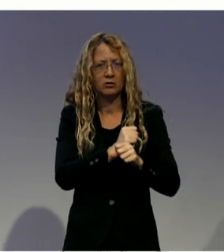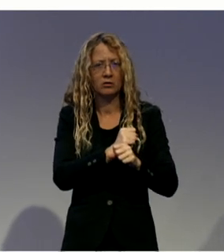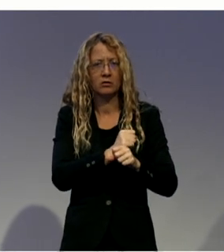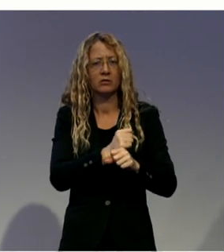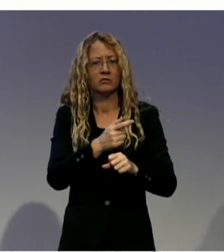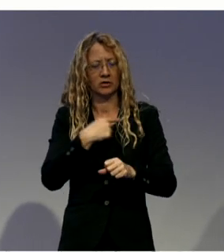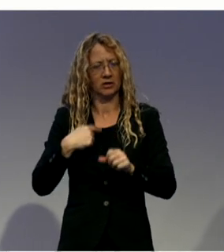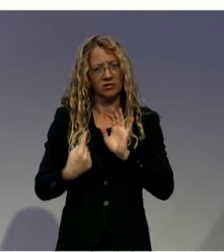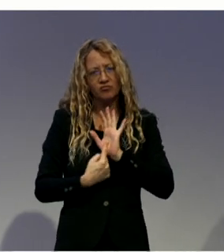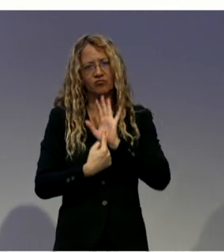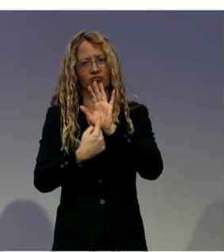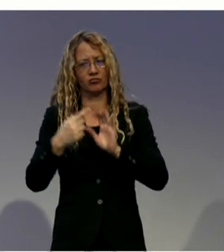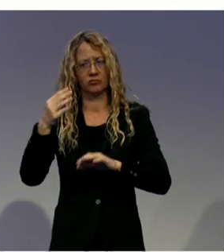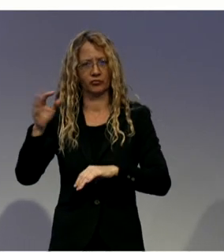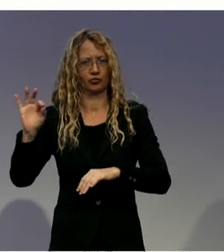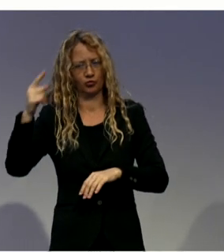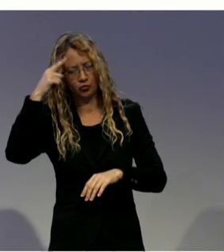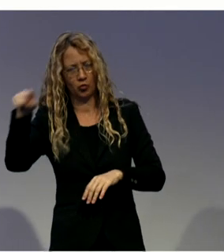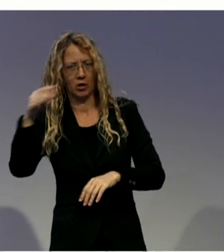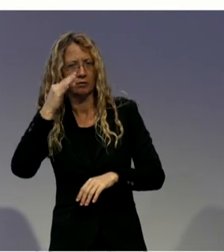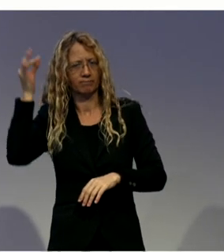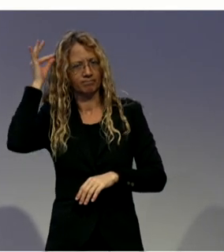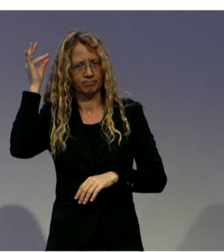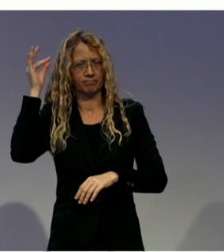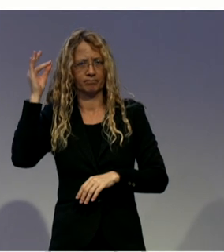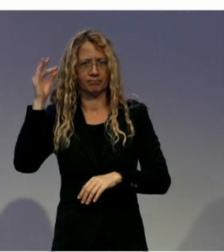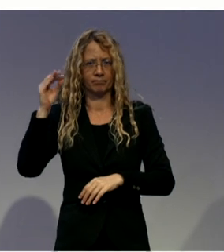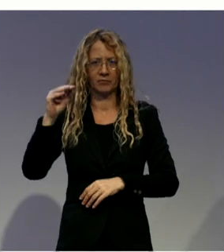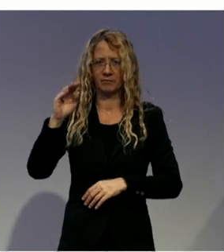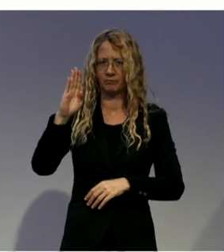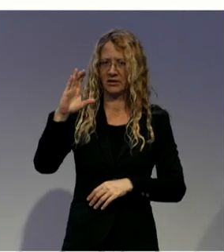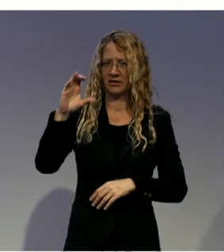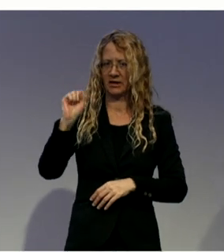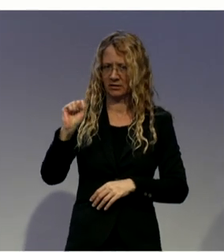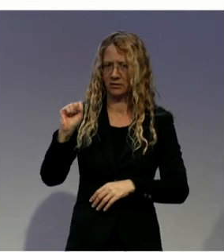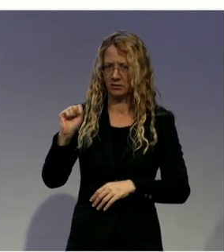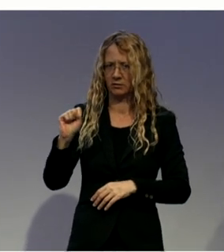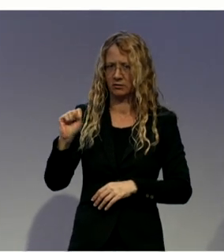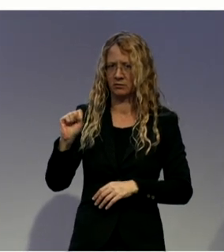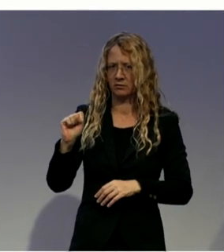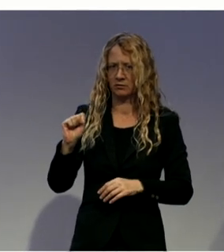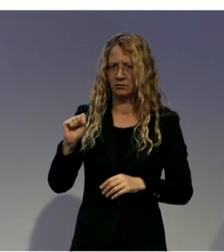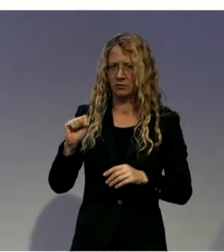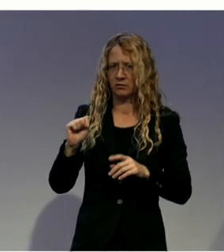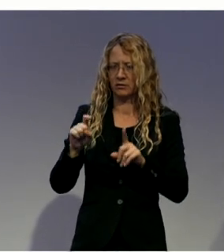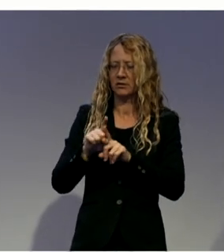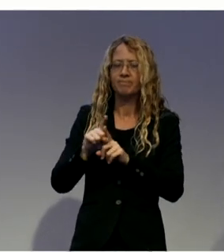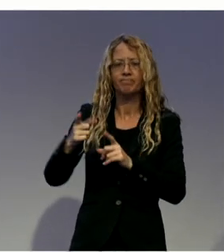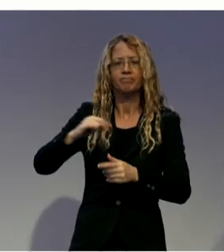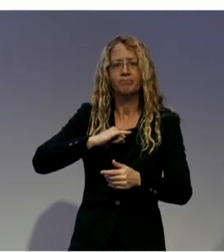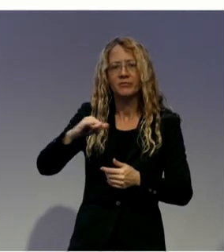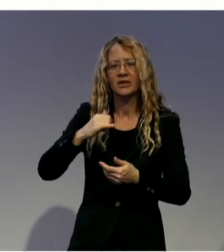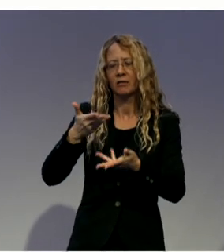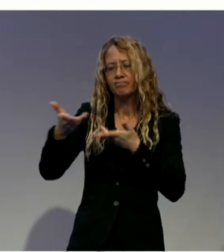BCAN's advises on several government initiatives that affect our clients and other persons living with